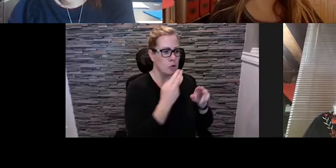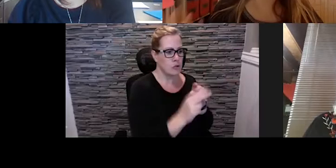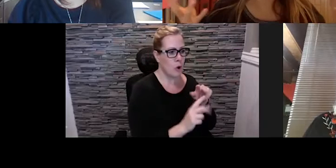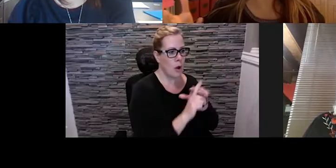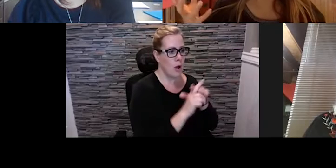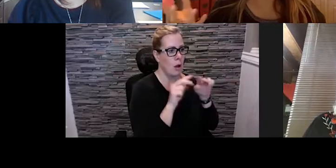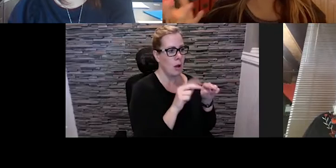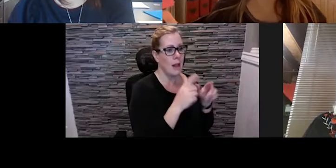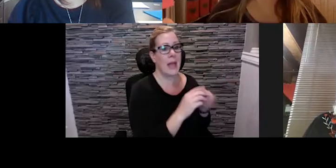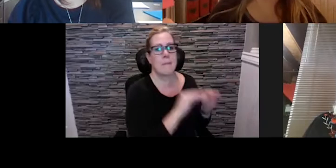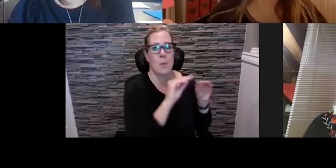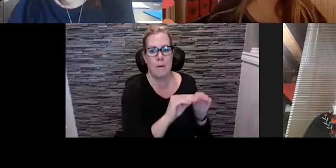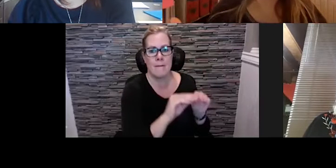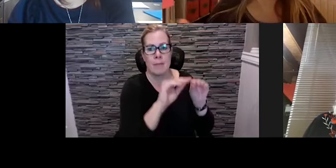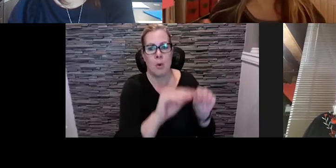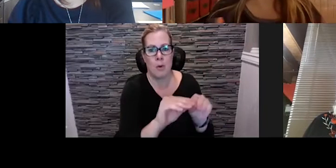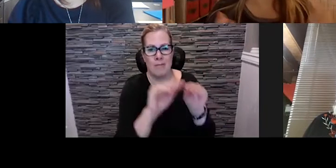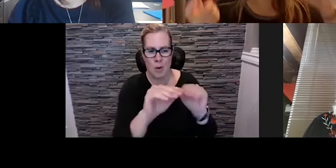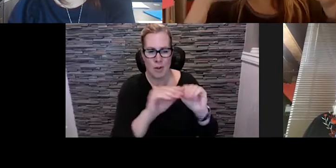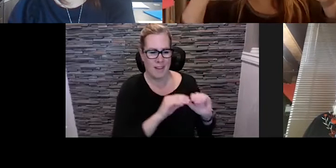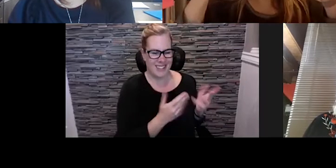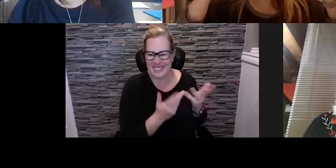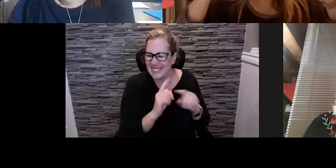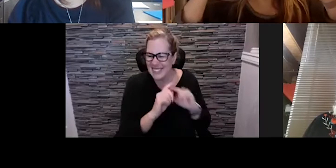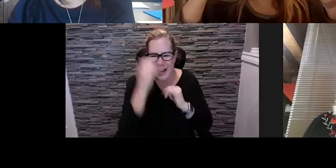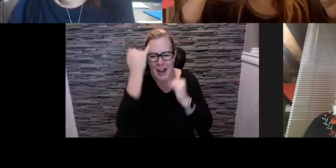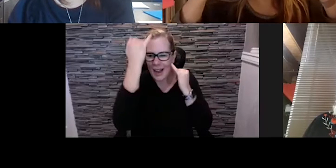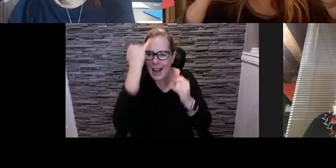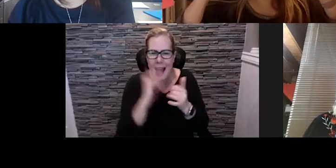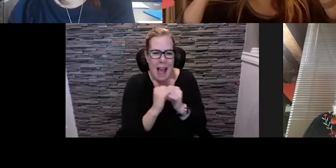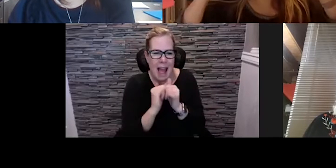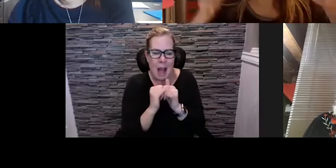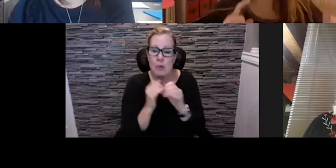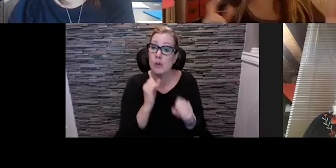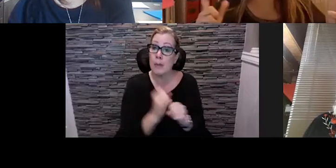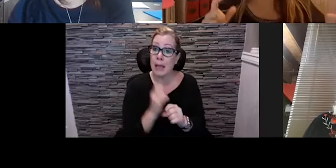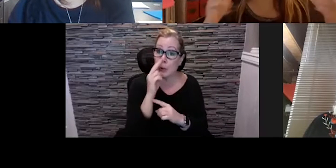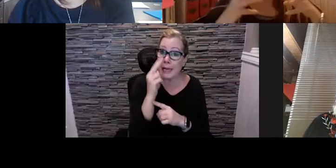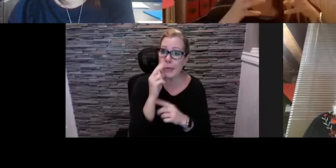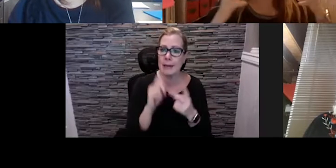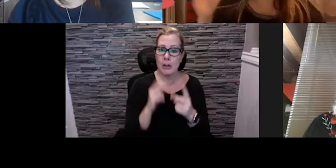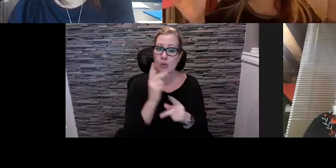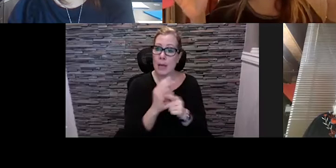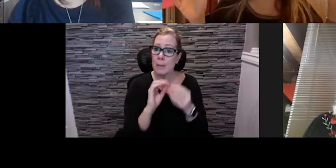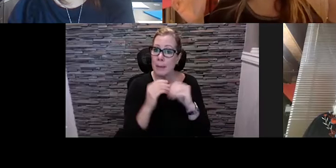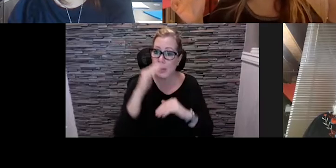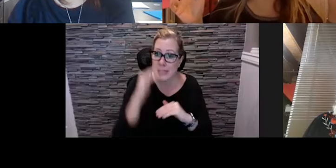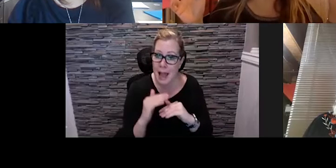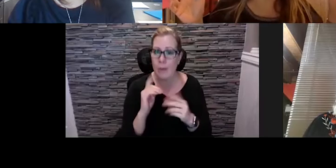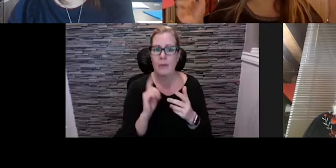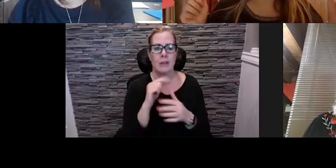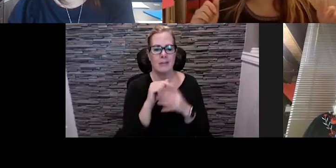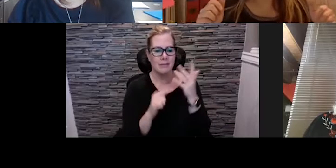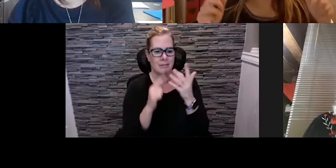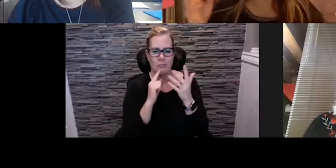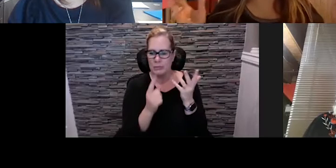unique arts offerings? So it is about inviting people to really kind of blow open